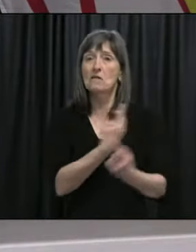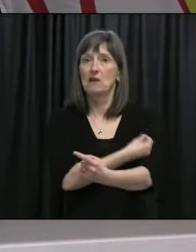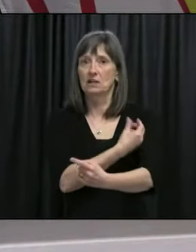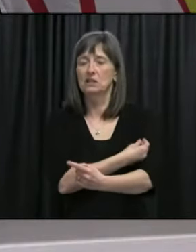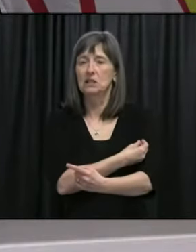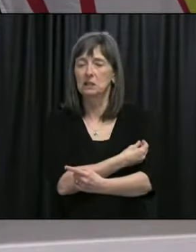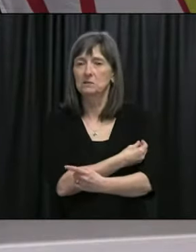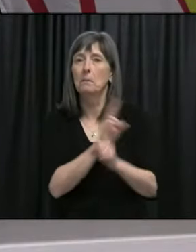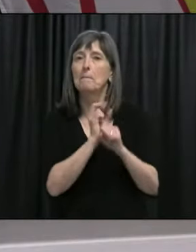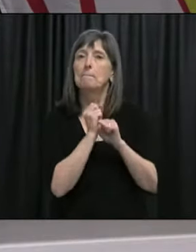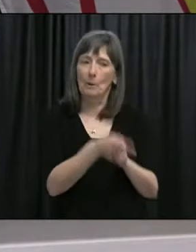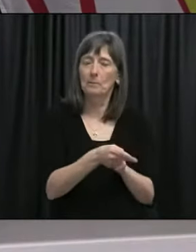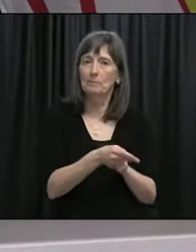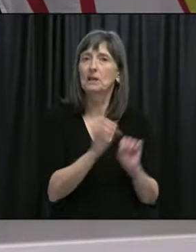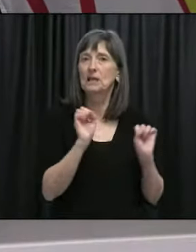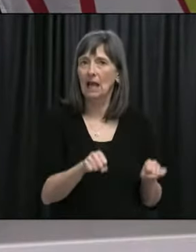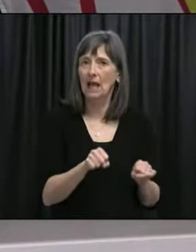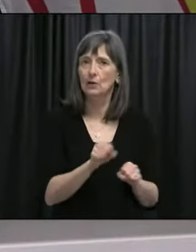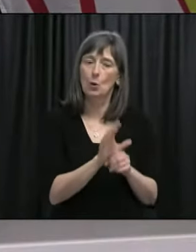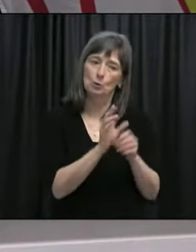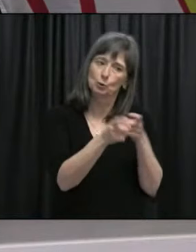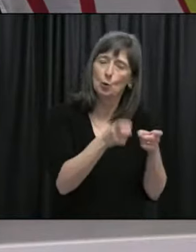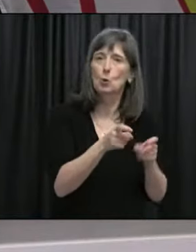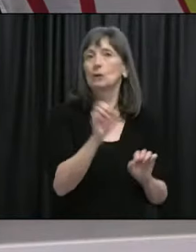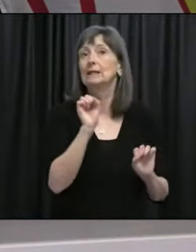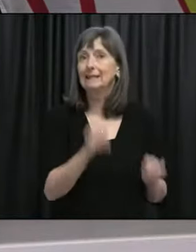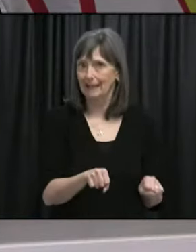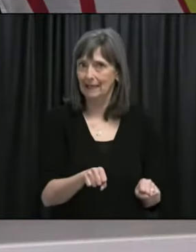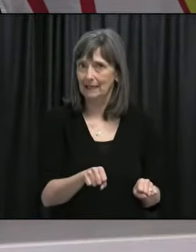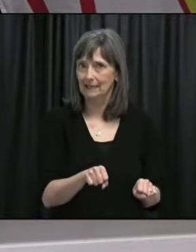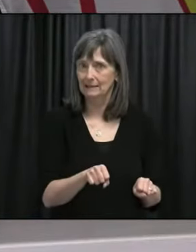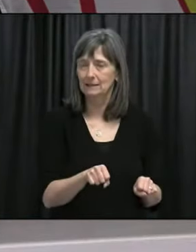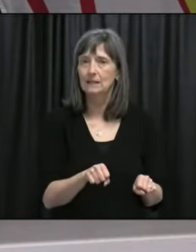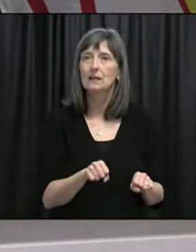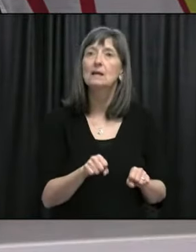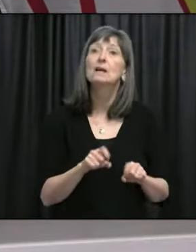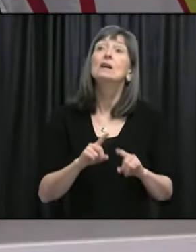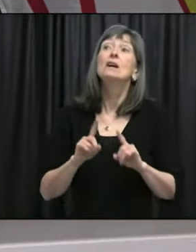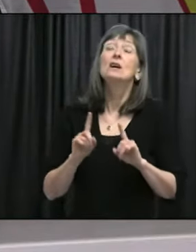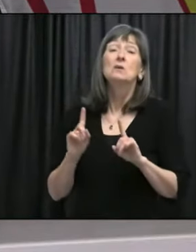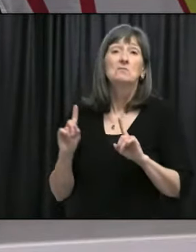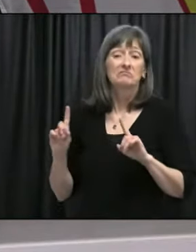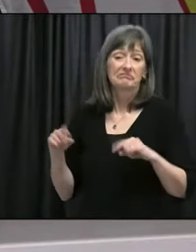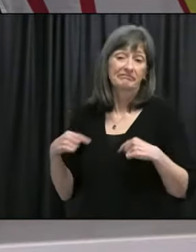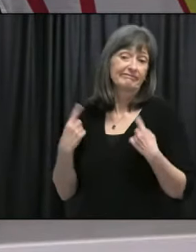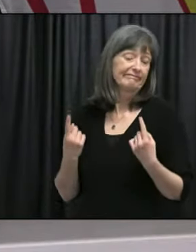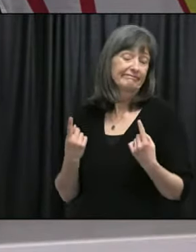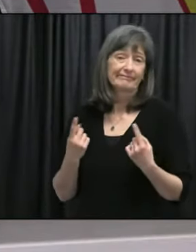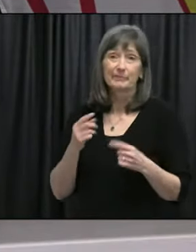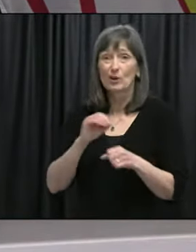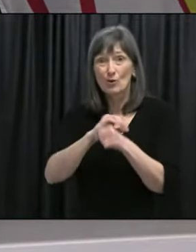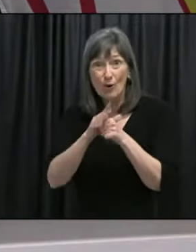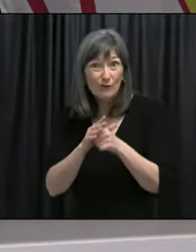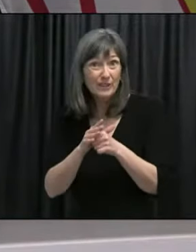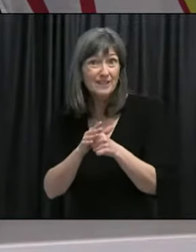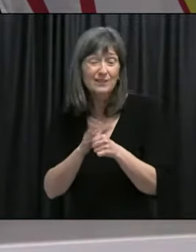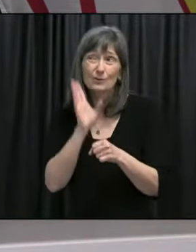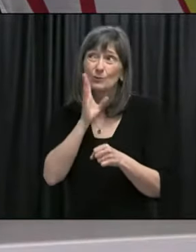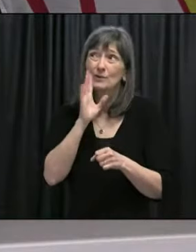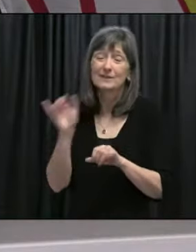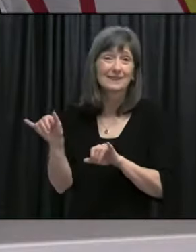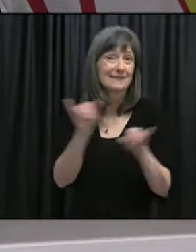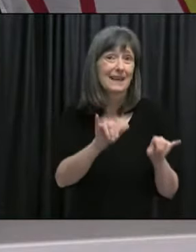that's very promising. So, you know, eventually we're going to learn to live with COVID, uh, as we live with, uh, other,